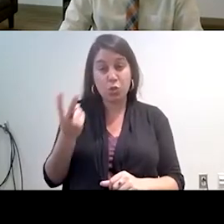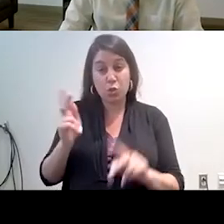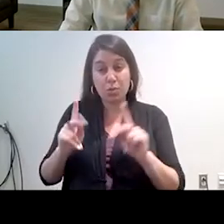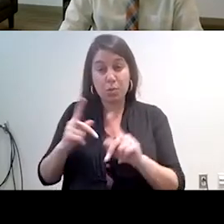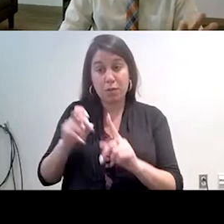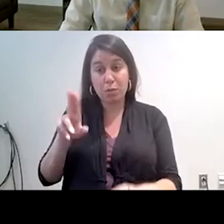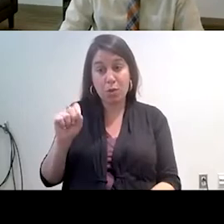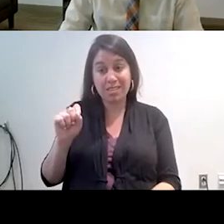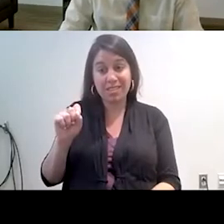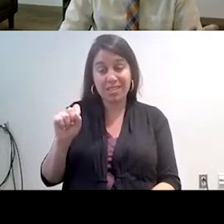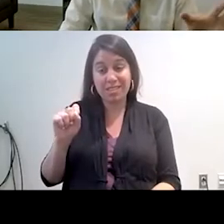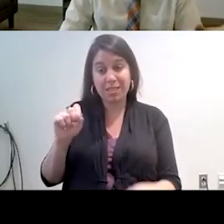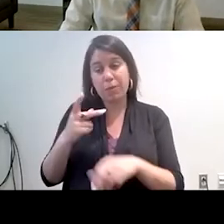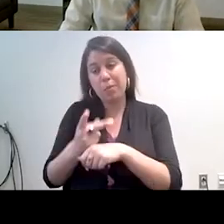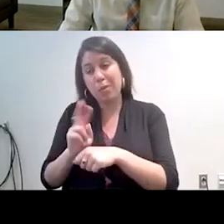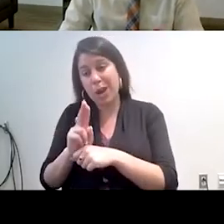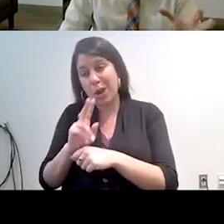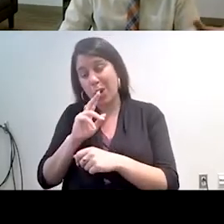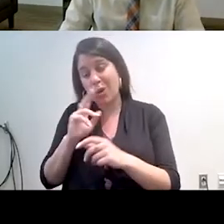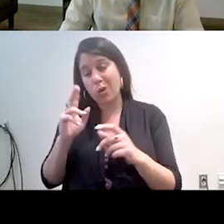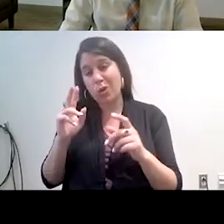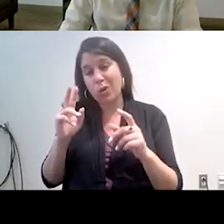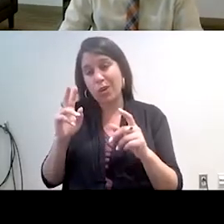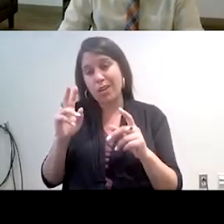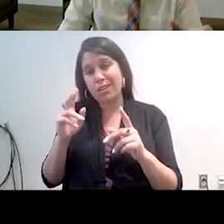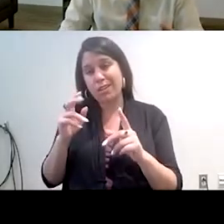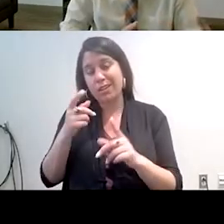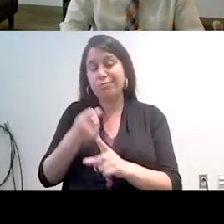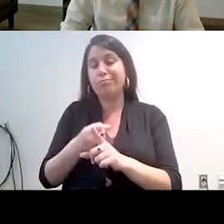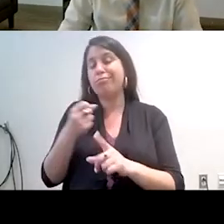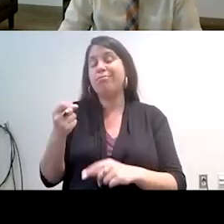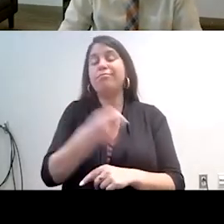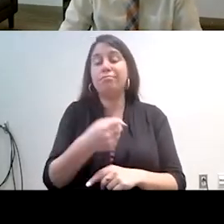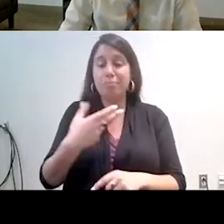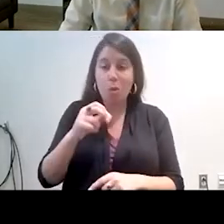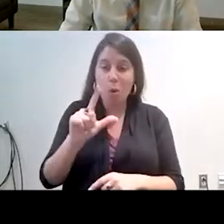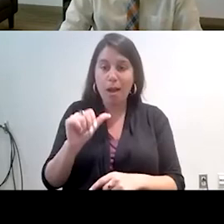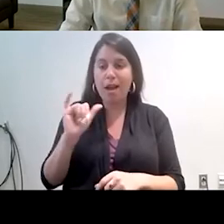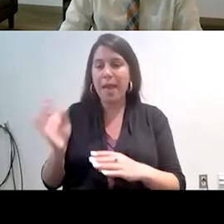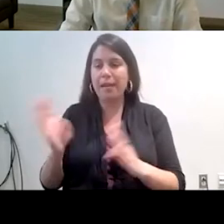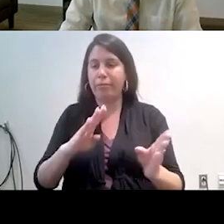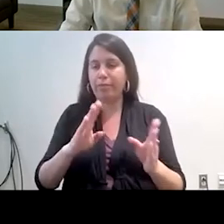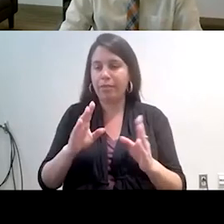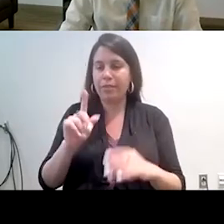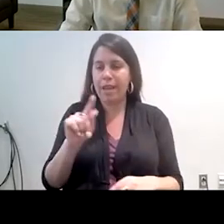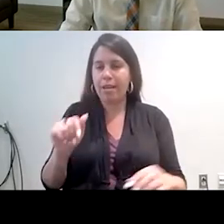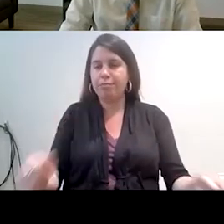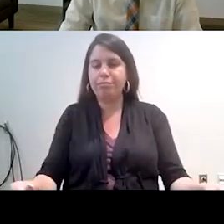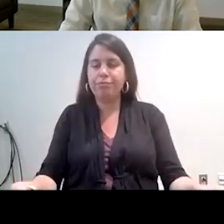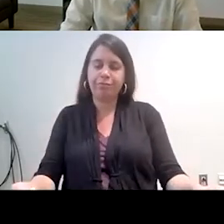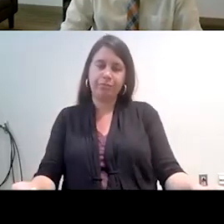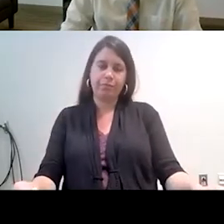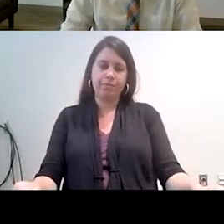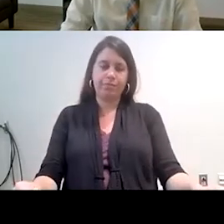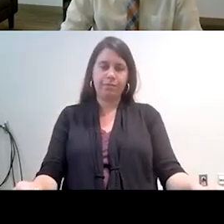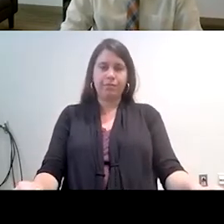.S., from Puerto Rico, happened to randomize into OLAN, so that sort of skewed things in that direction. And